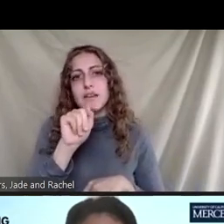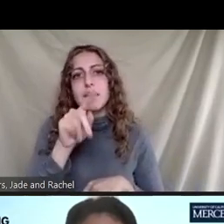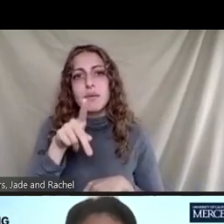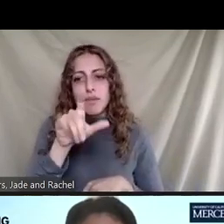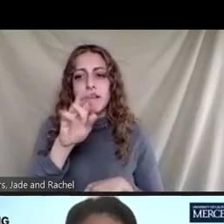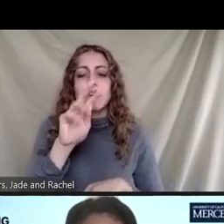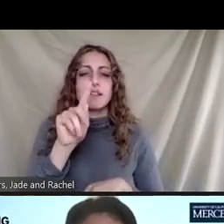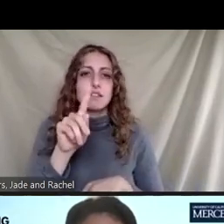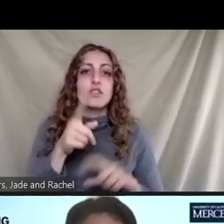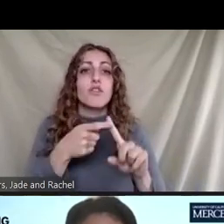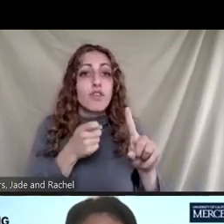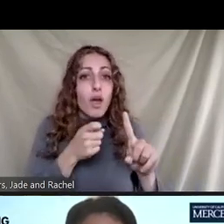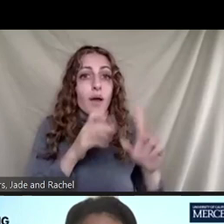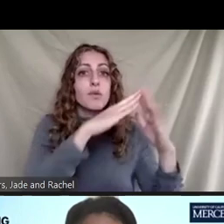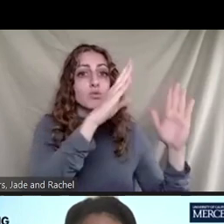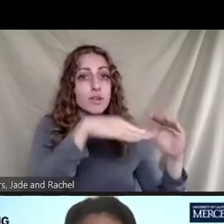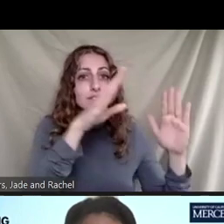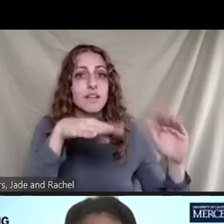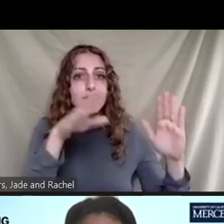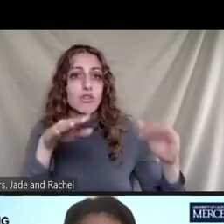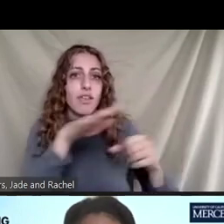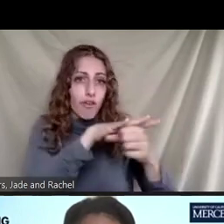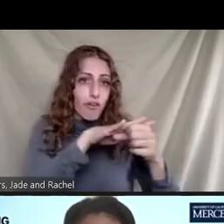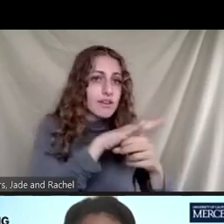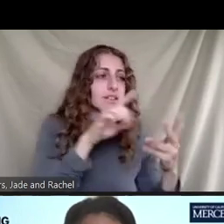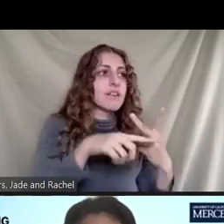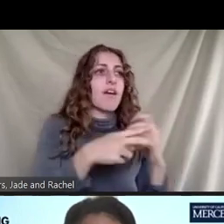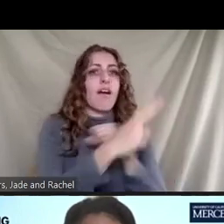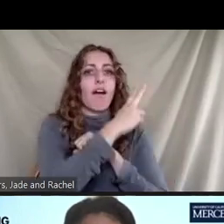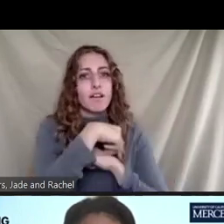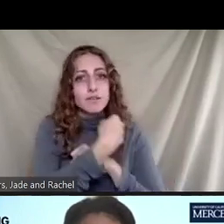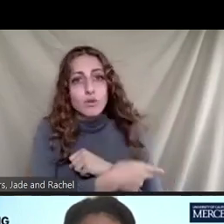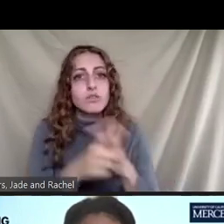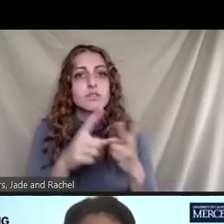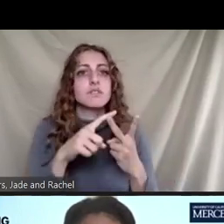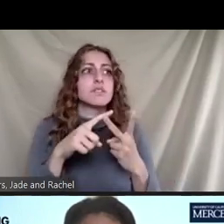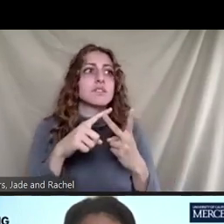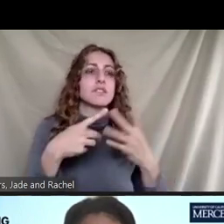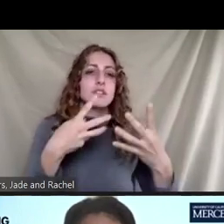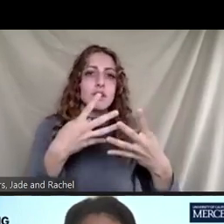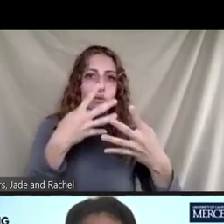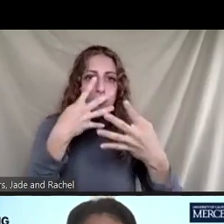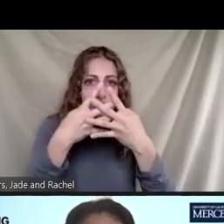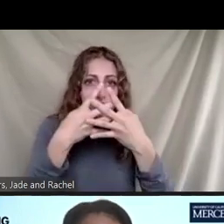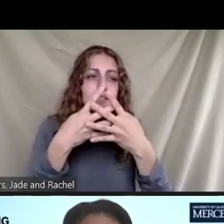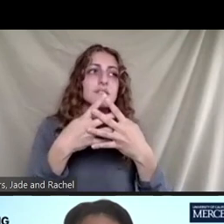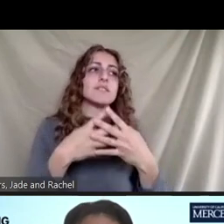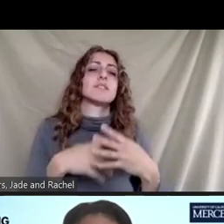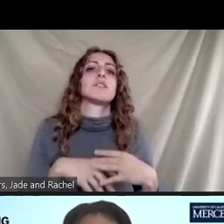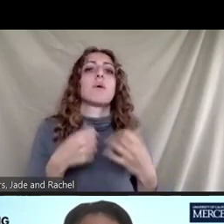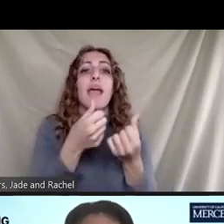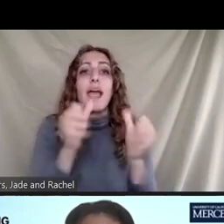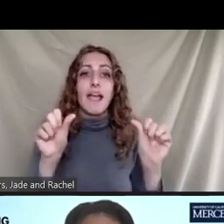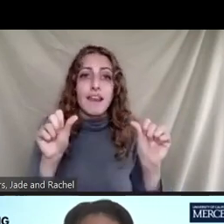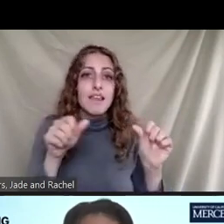hospitals, prisons, um, industrial plants that are nearby. So anywhere that's in